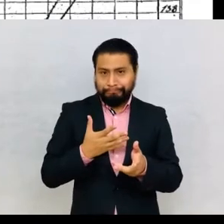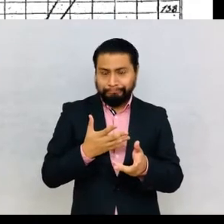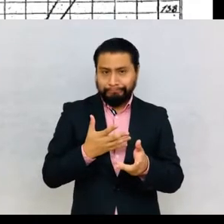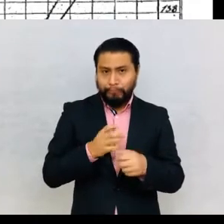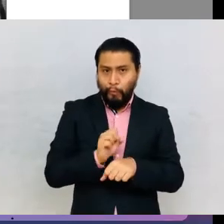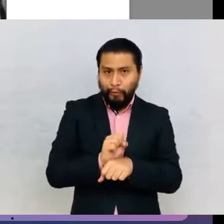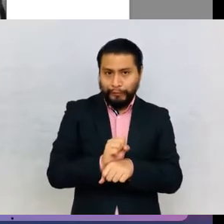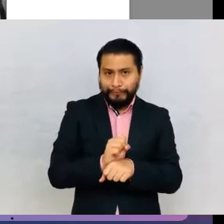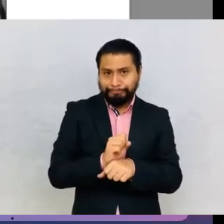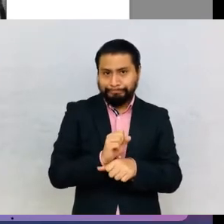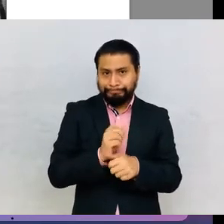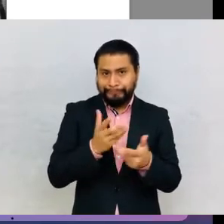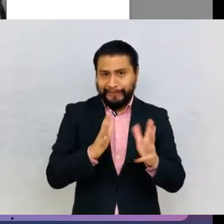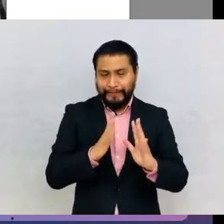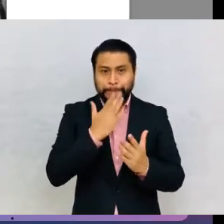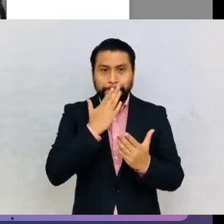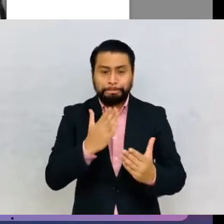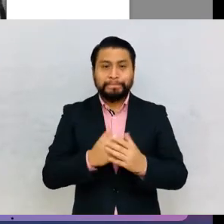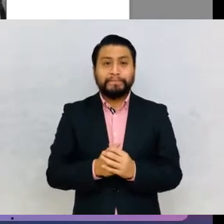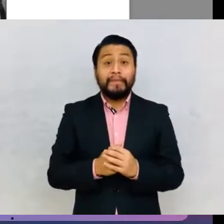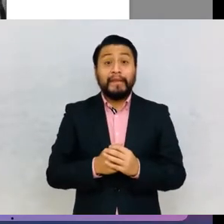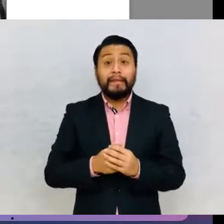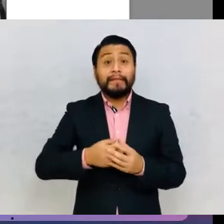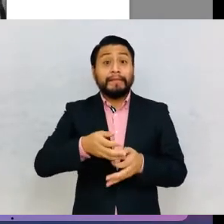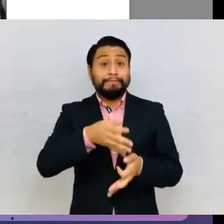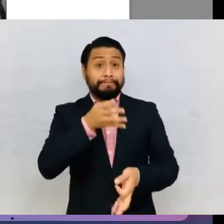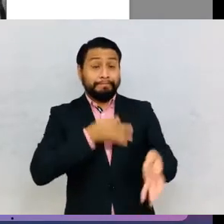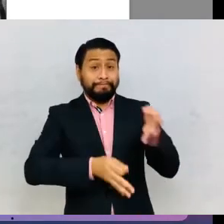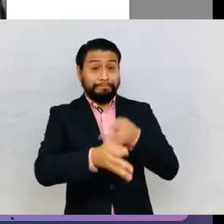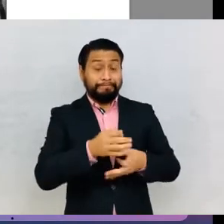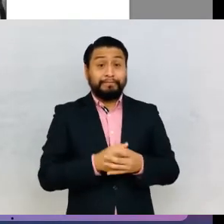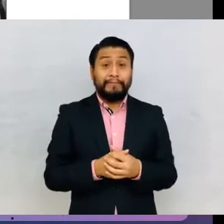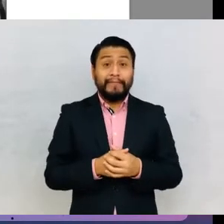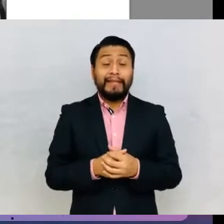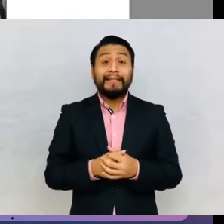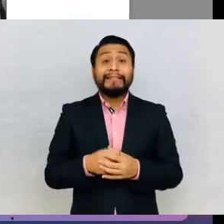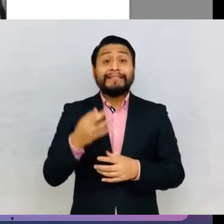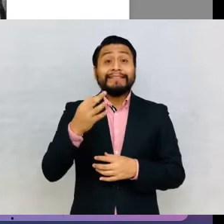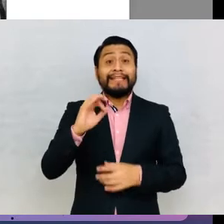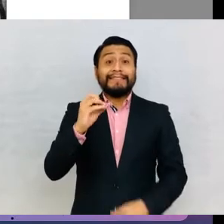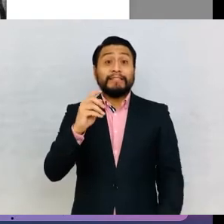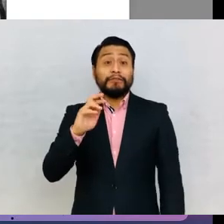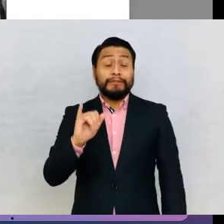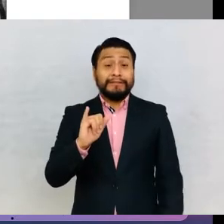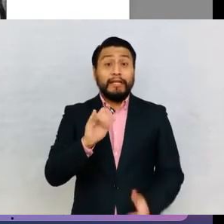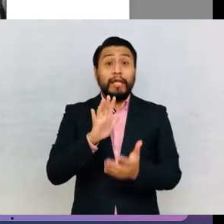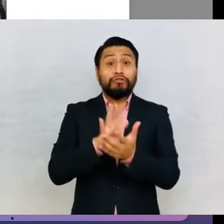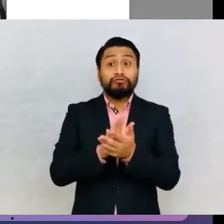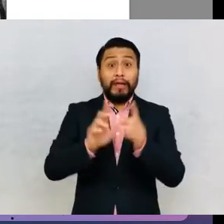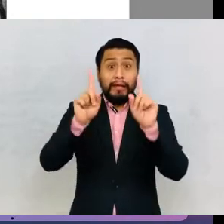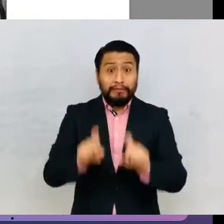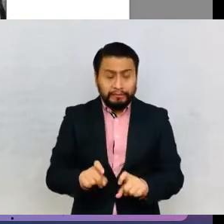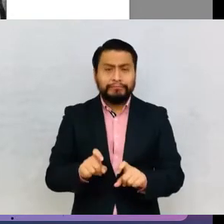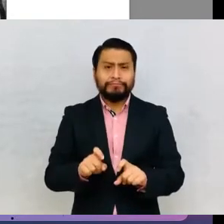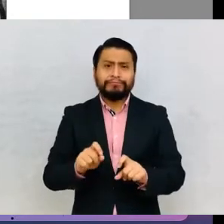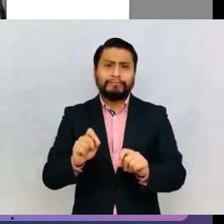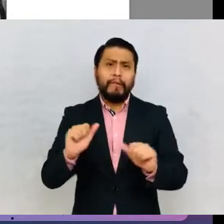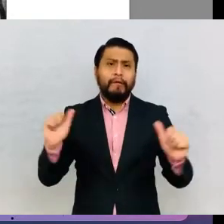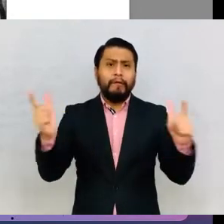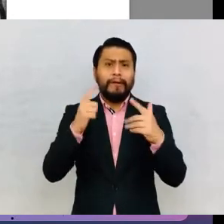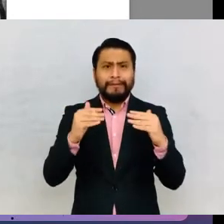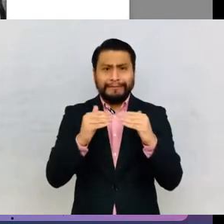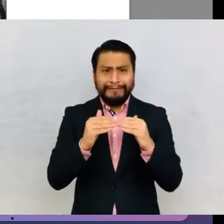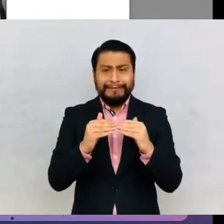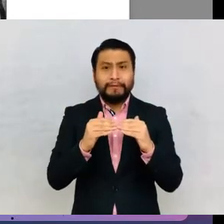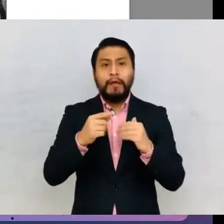Thank you. Here I continue. In the 19th century, school exams were public and oral and